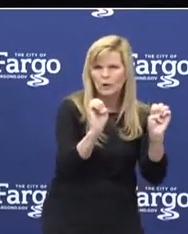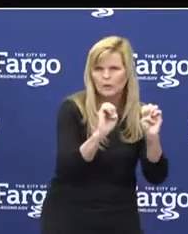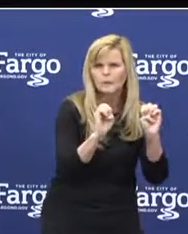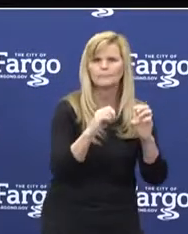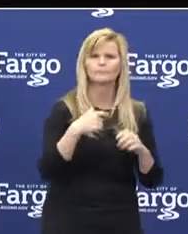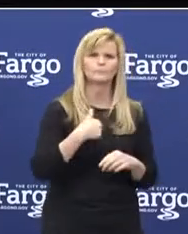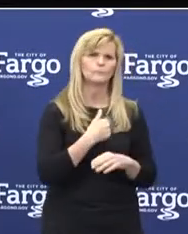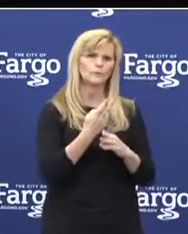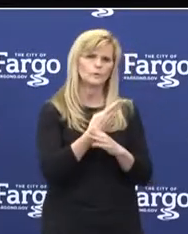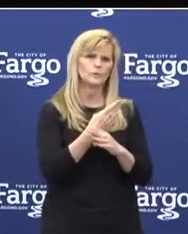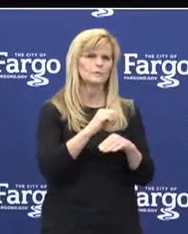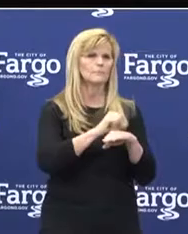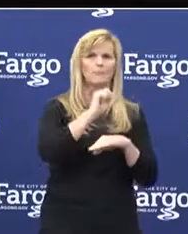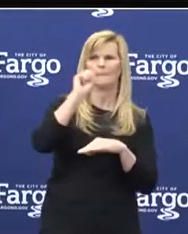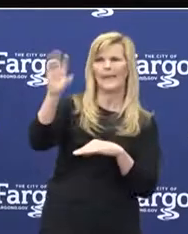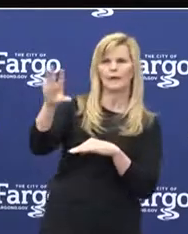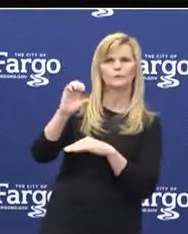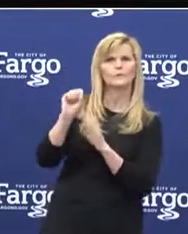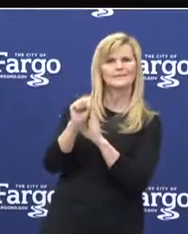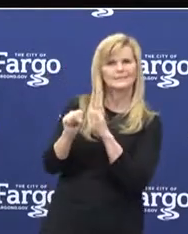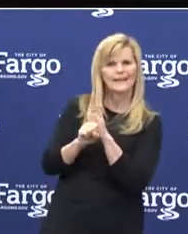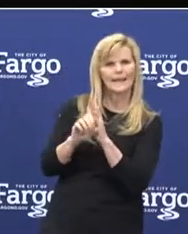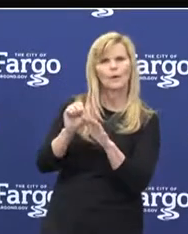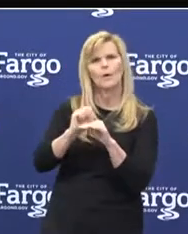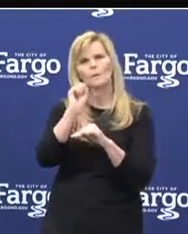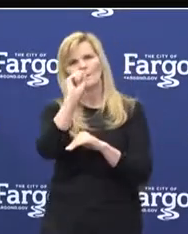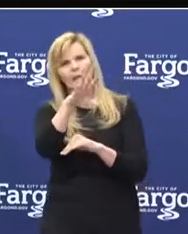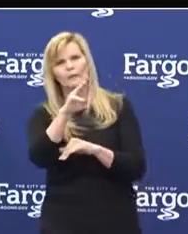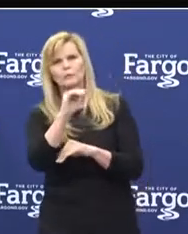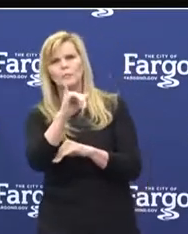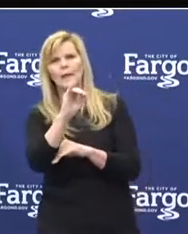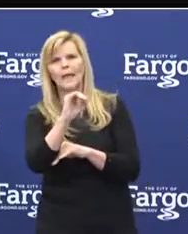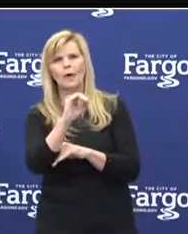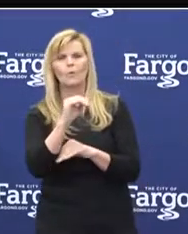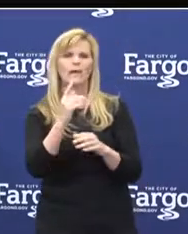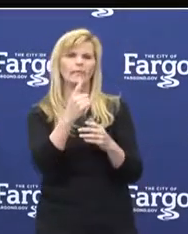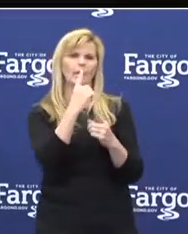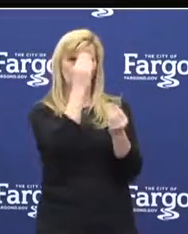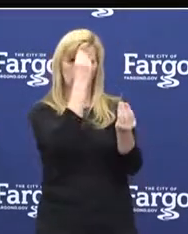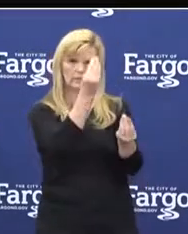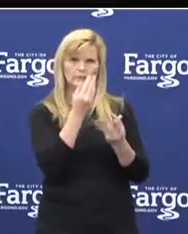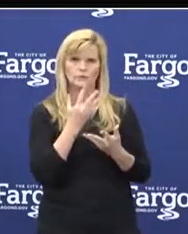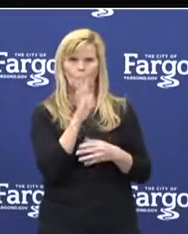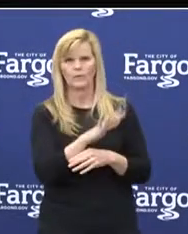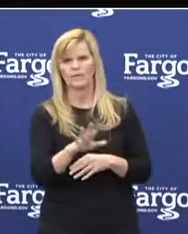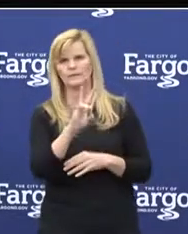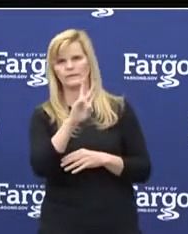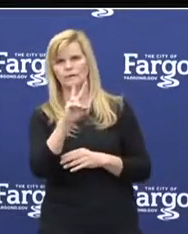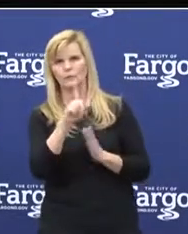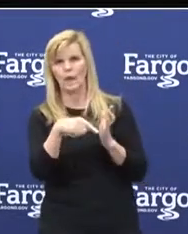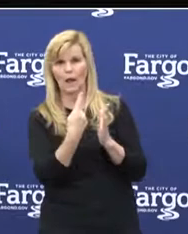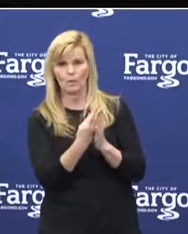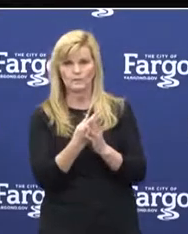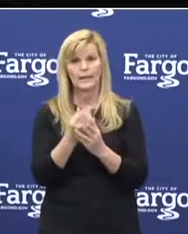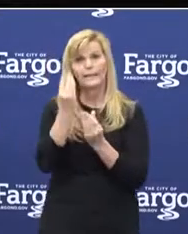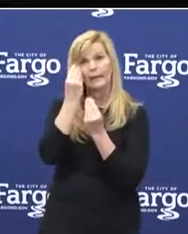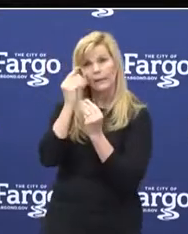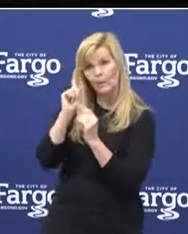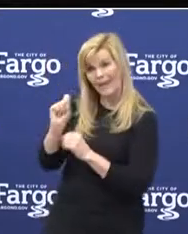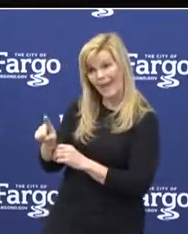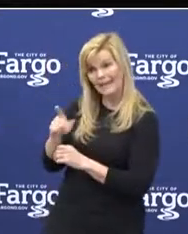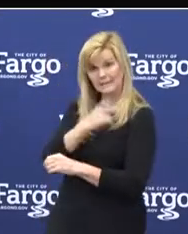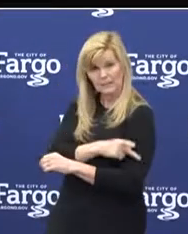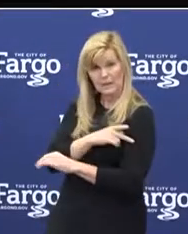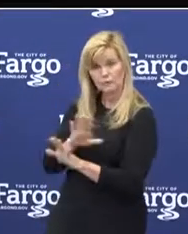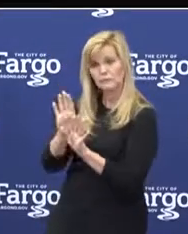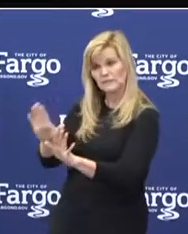we're using our state and Mayo labs and asking for a 72-hour turnaround time and then asking our patients to self-quarantine for